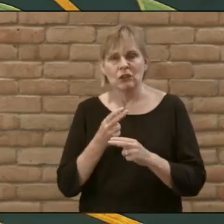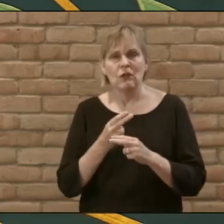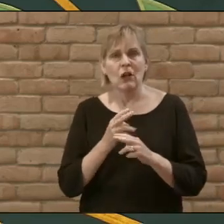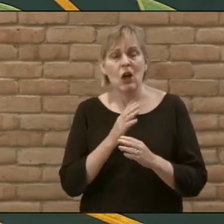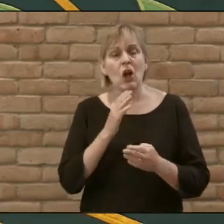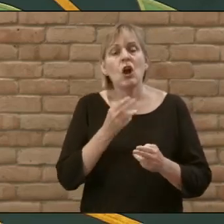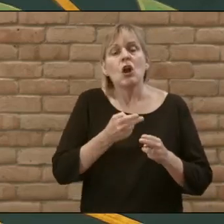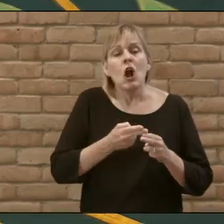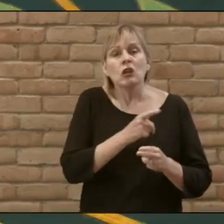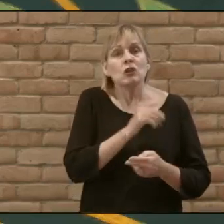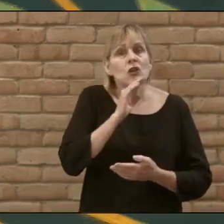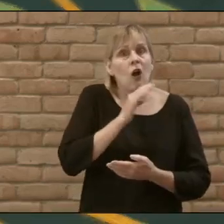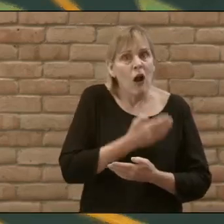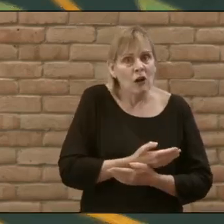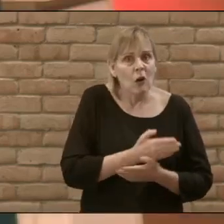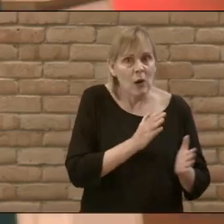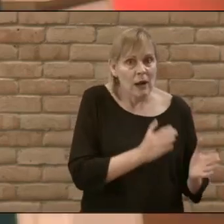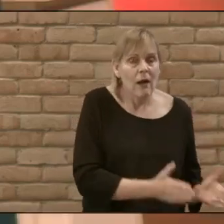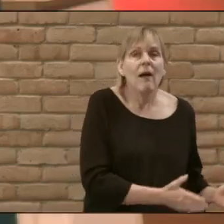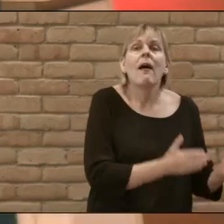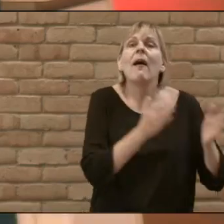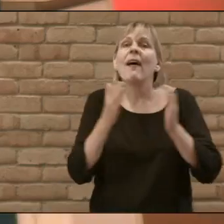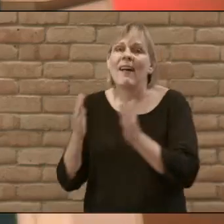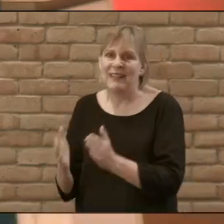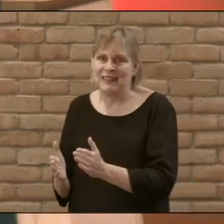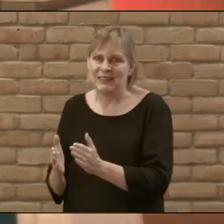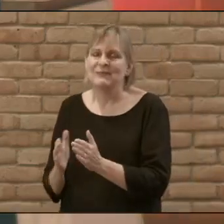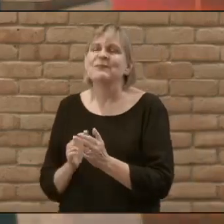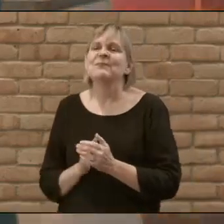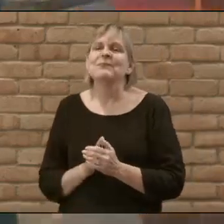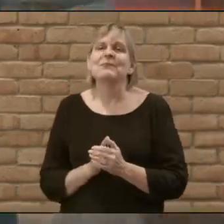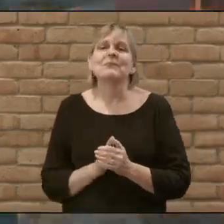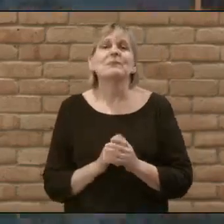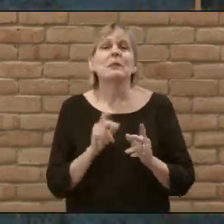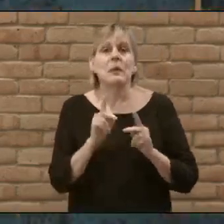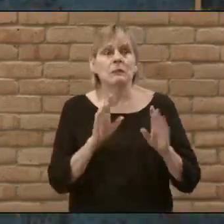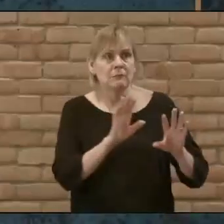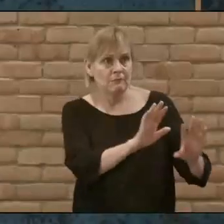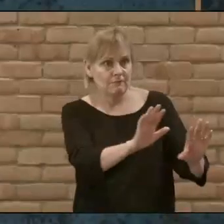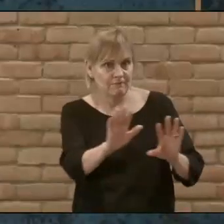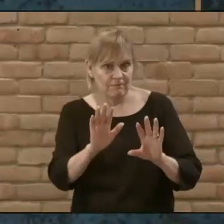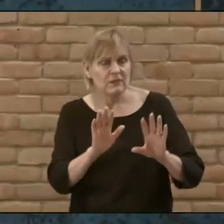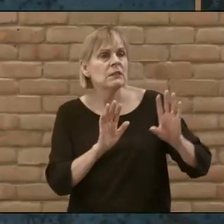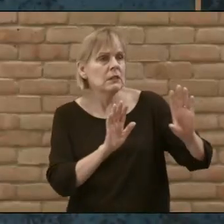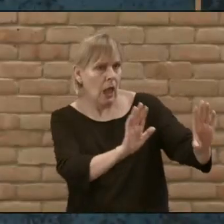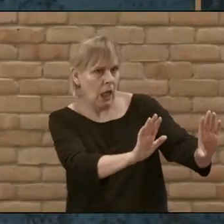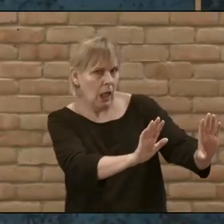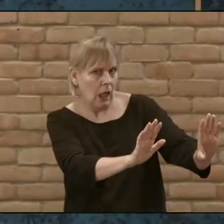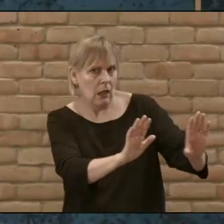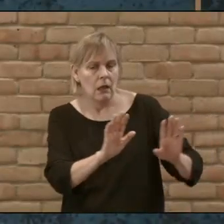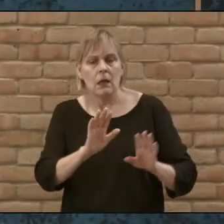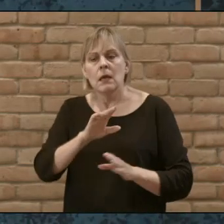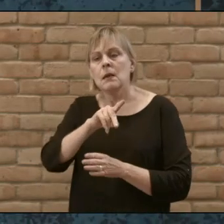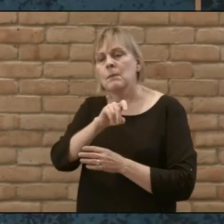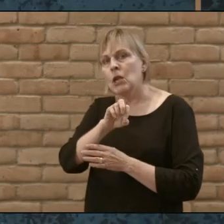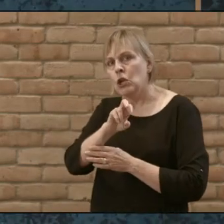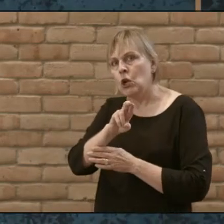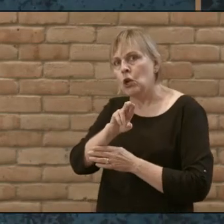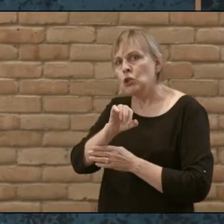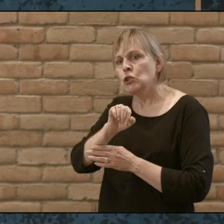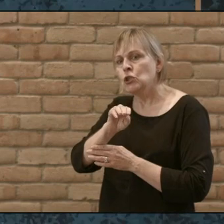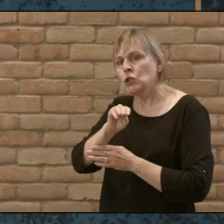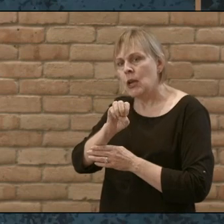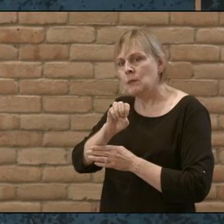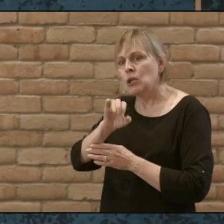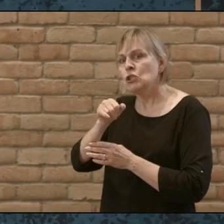let's see how this plays out for Jairus now Jesus stops the crowd and wouldn't let anyone go with him except Peter James and John the brother of James